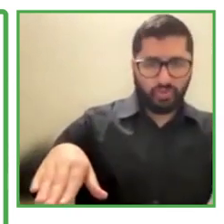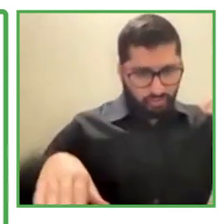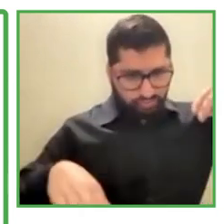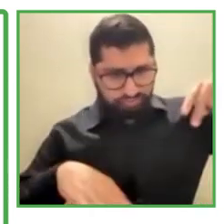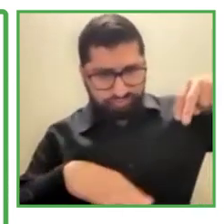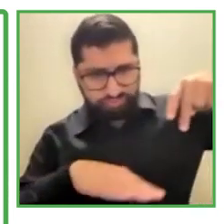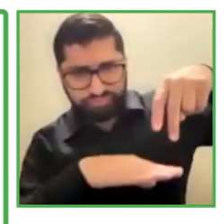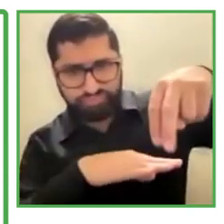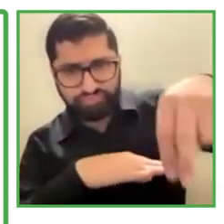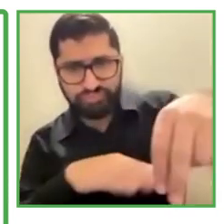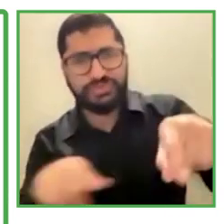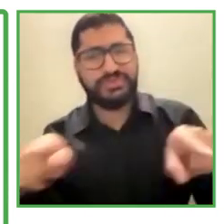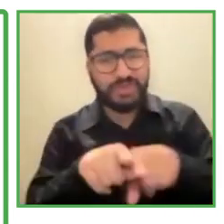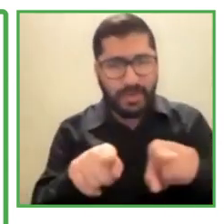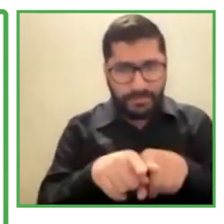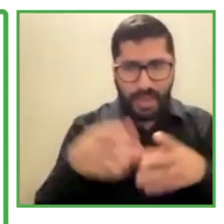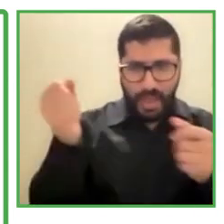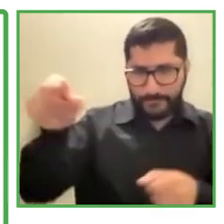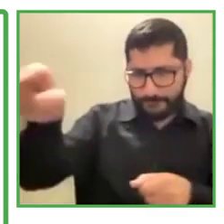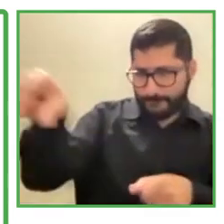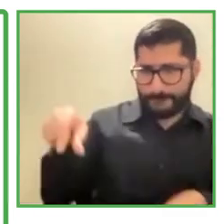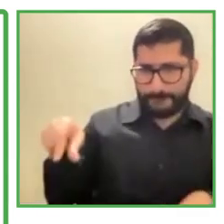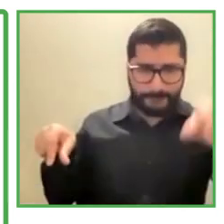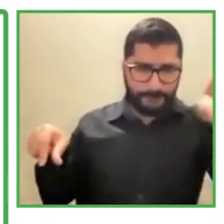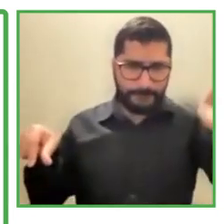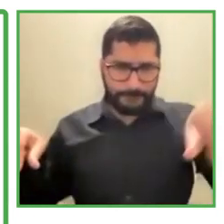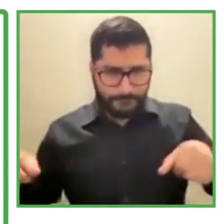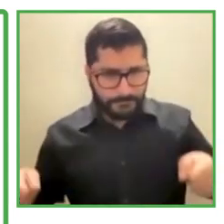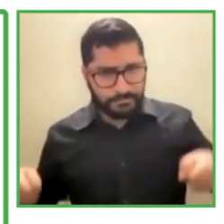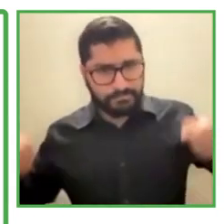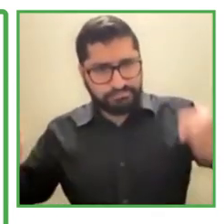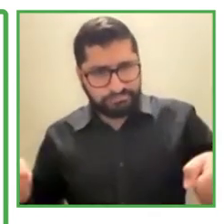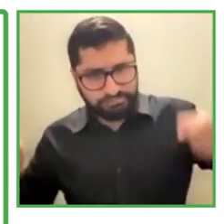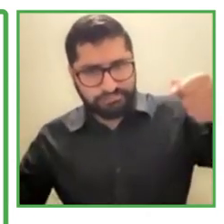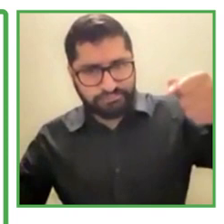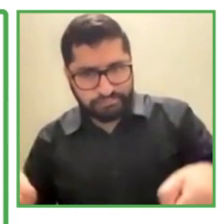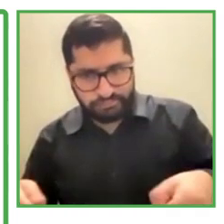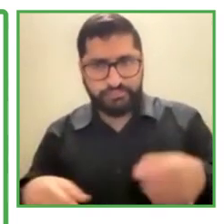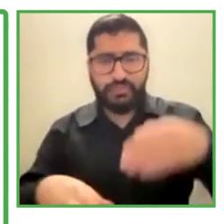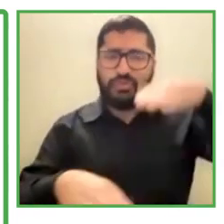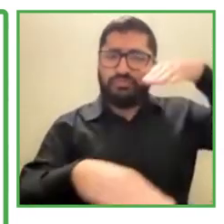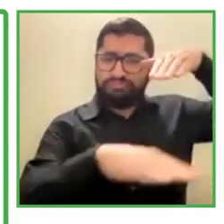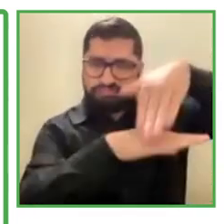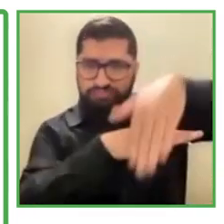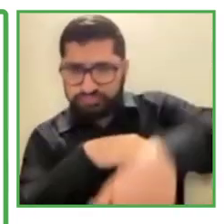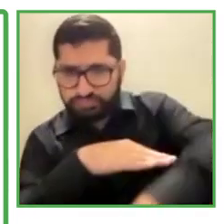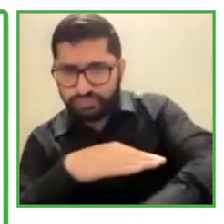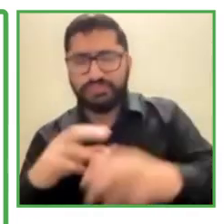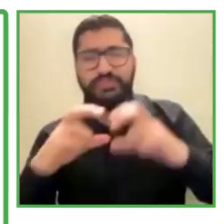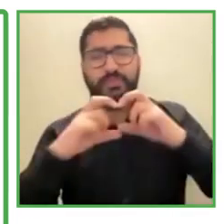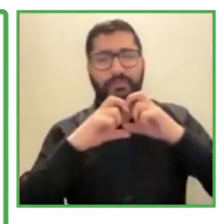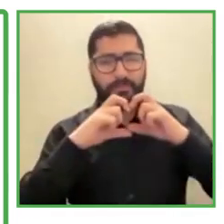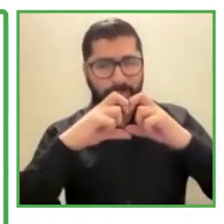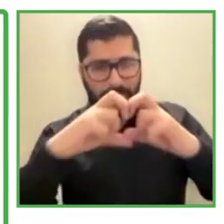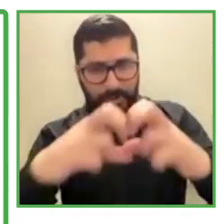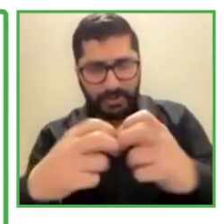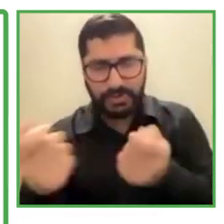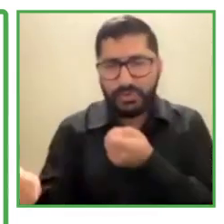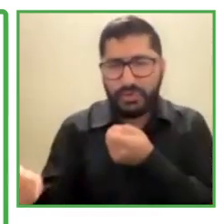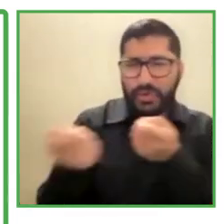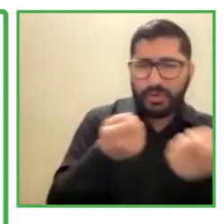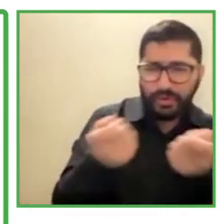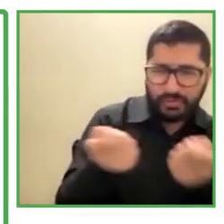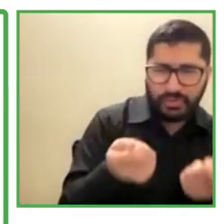And for the metro stations, we actually have the tactile blocks that are installed for metro station.